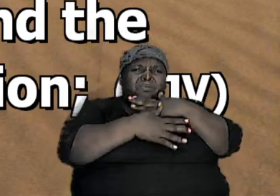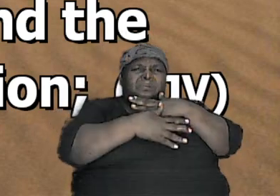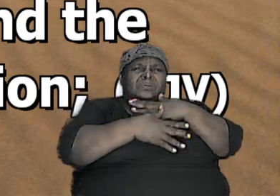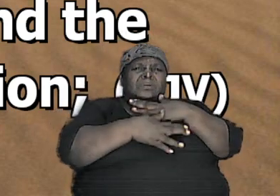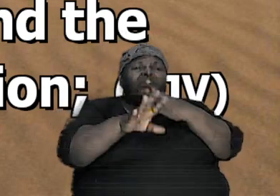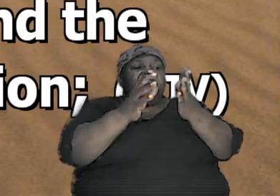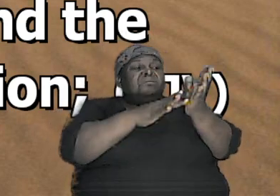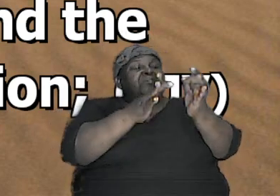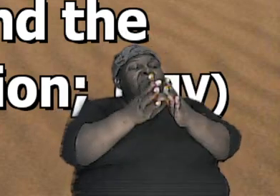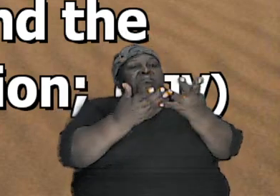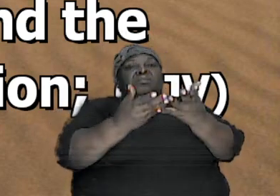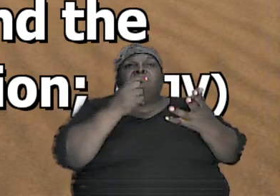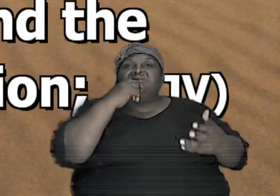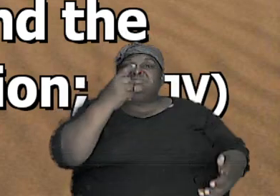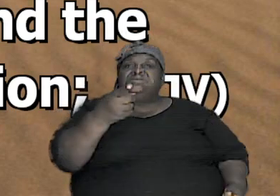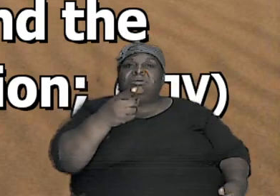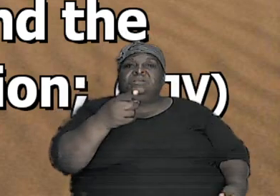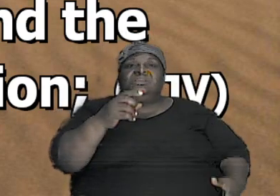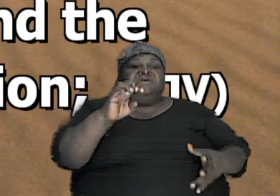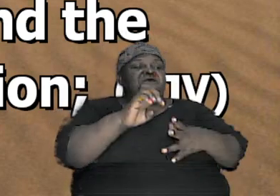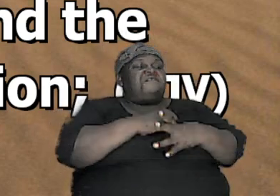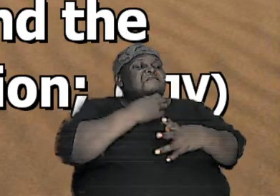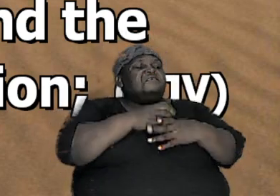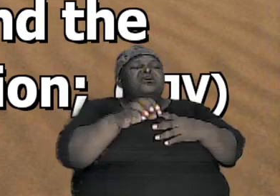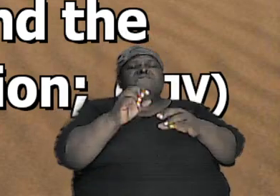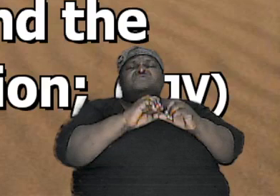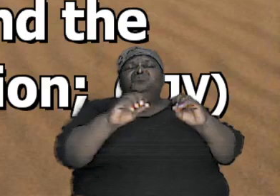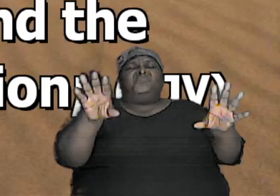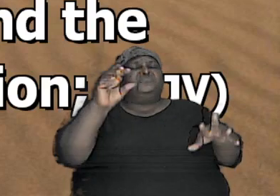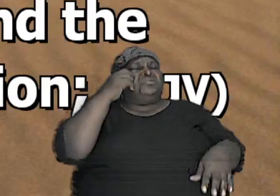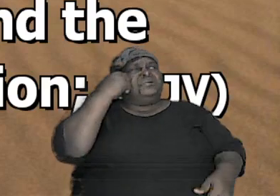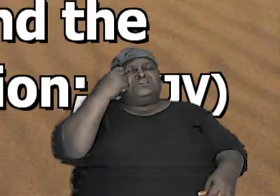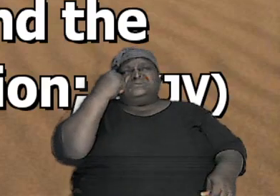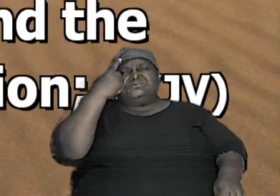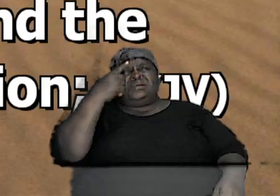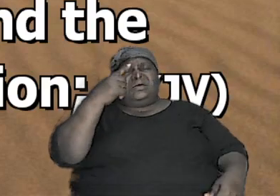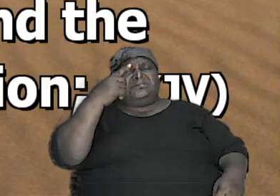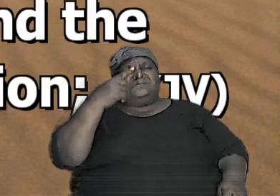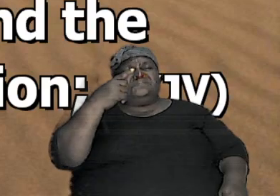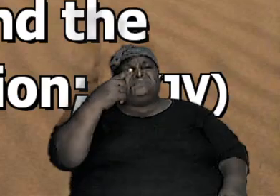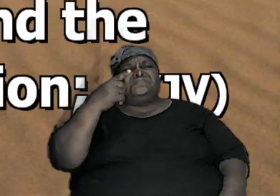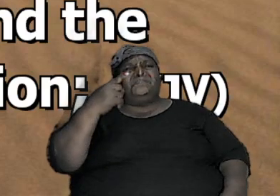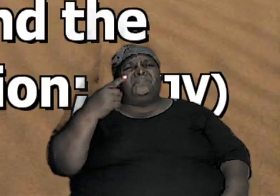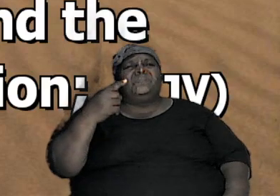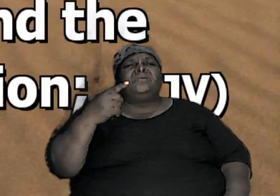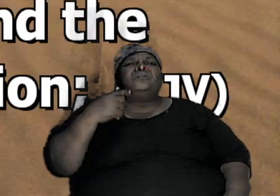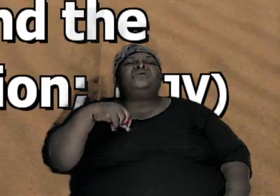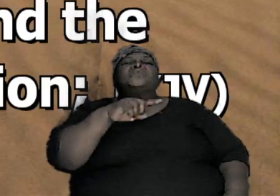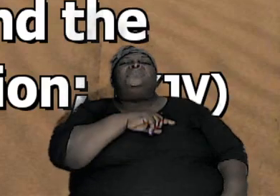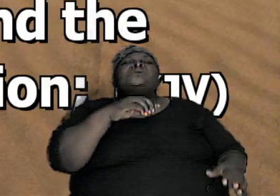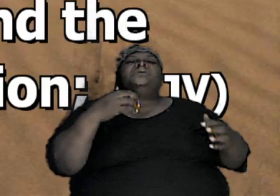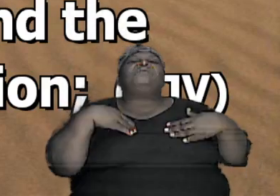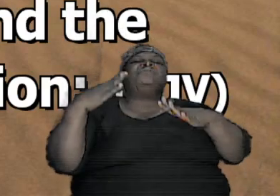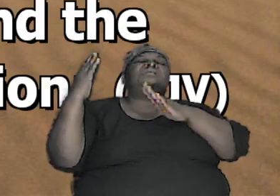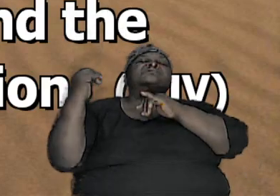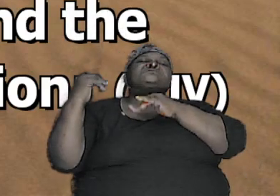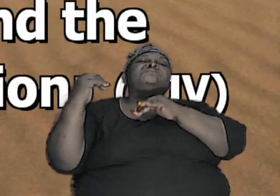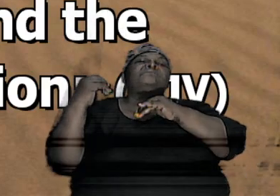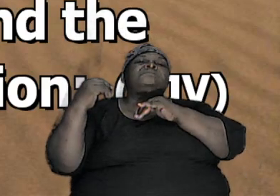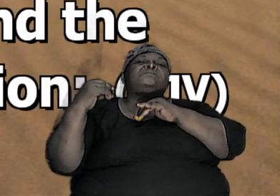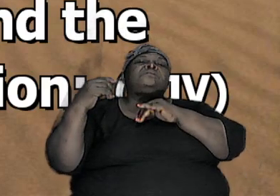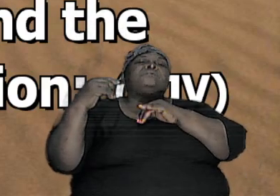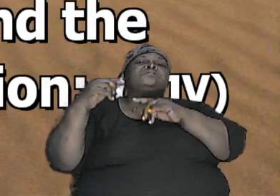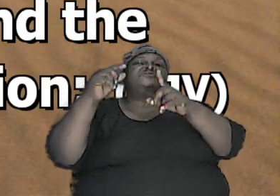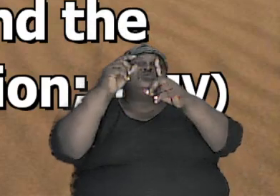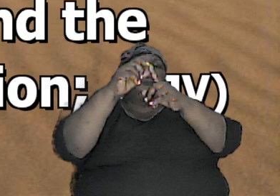the Bible said it even if we do not understand it beloved we have to accept it because it